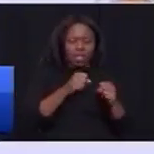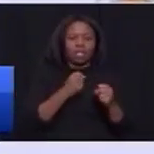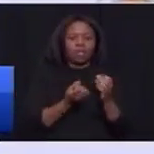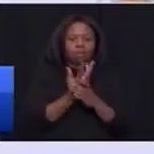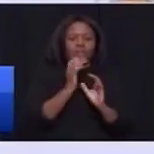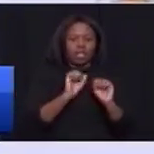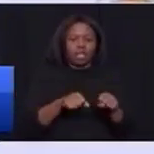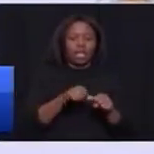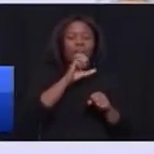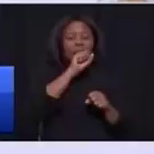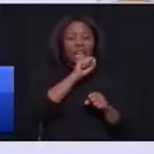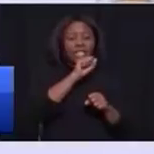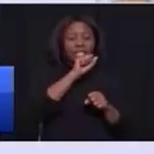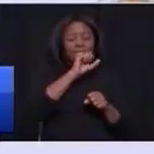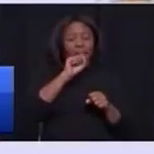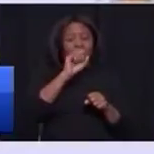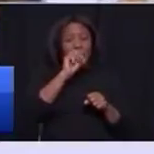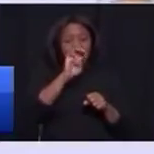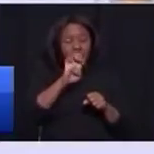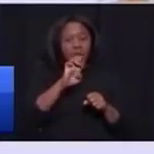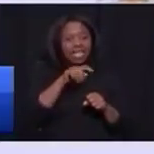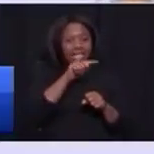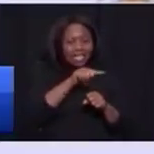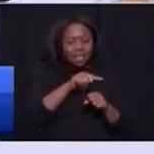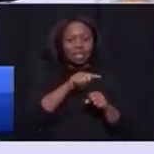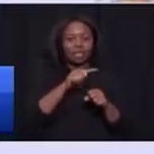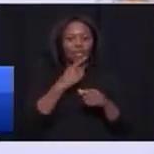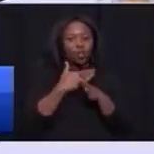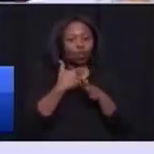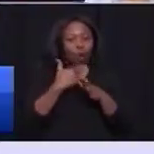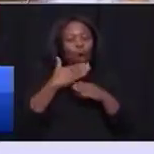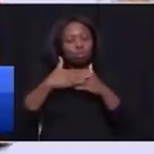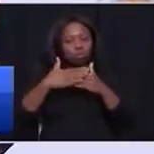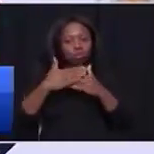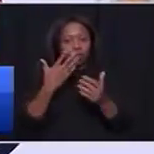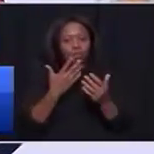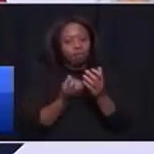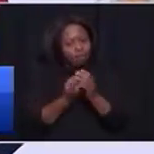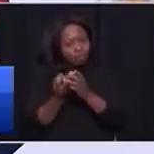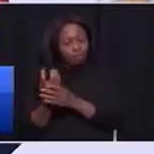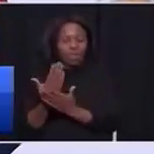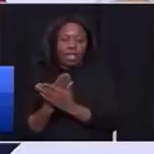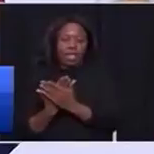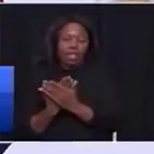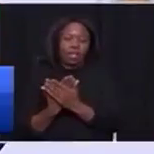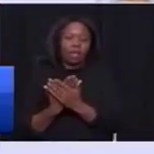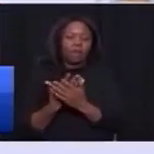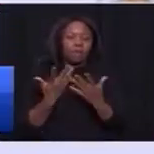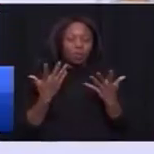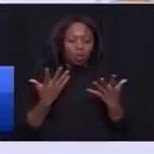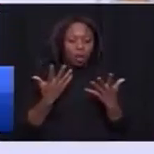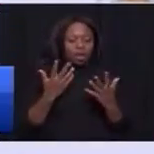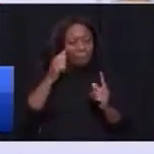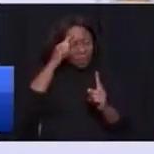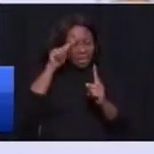our SMME sector can be key drivers of jobs. Earlier on, I spoke about the big sectors of our economy. That's